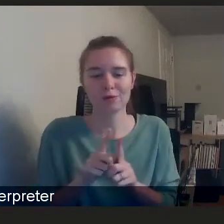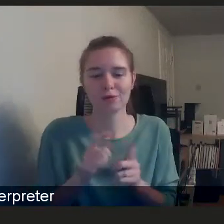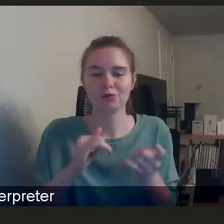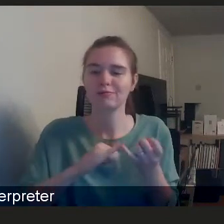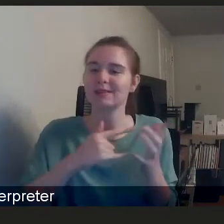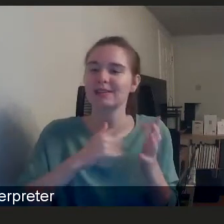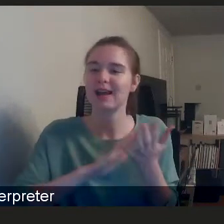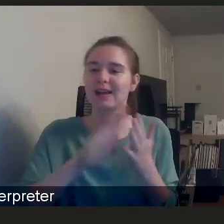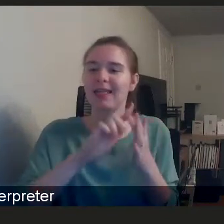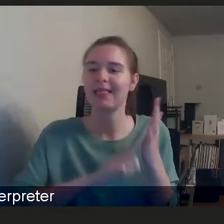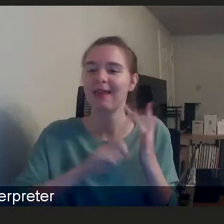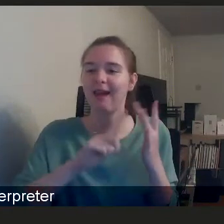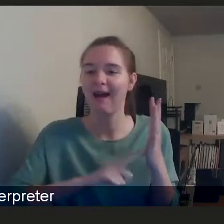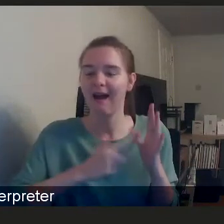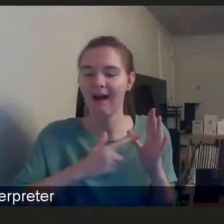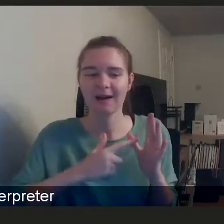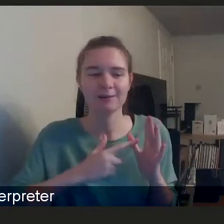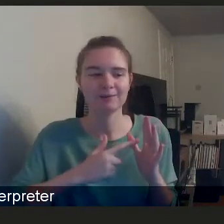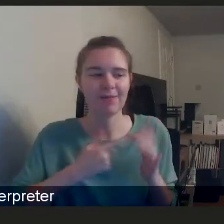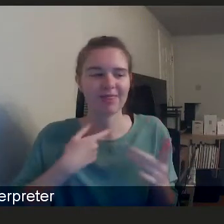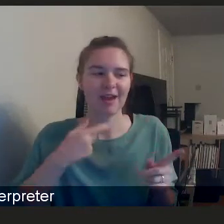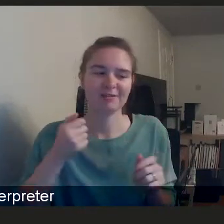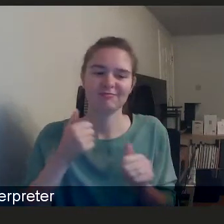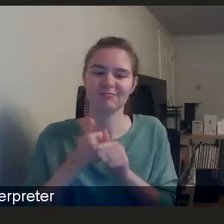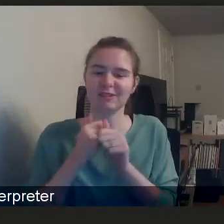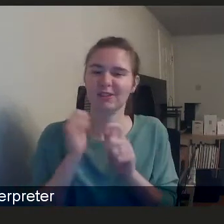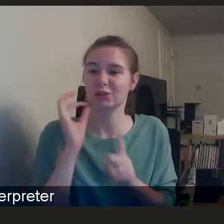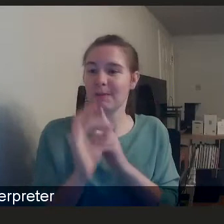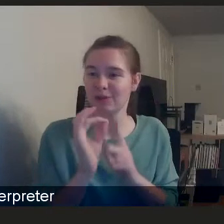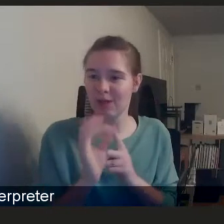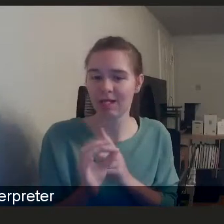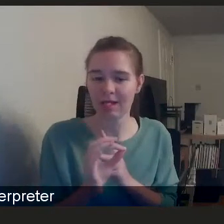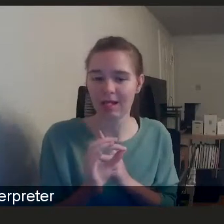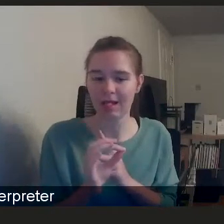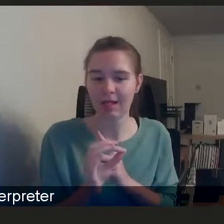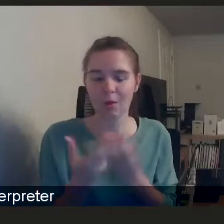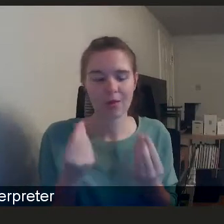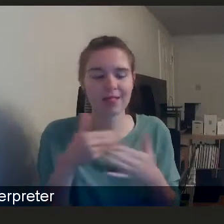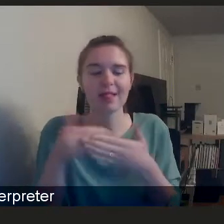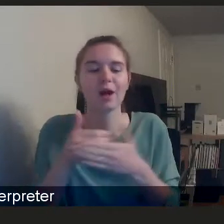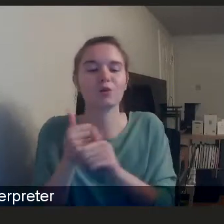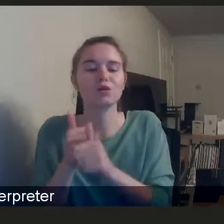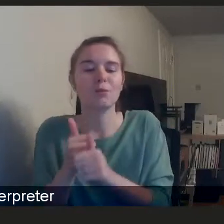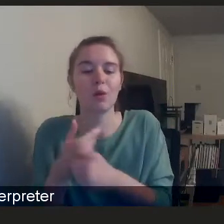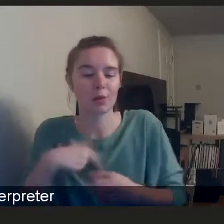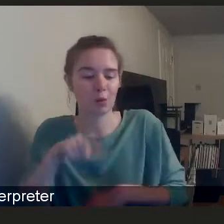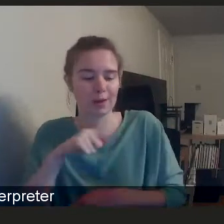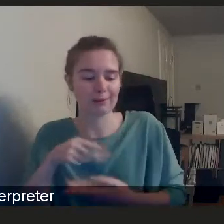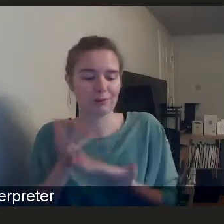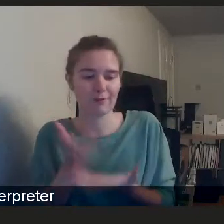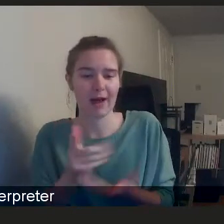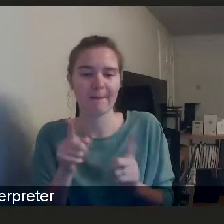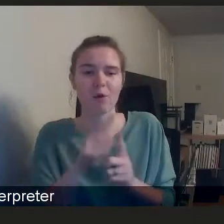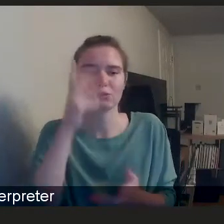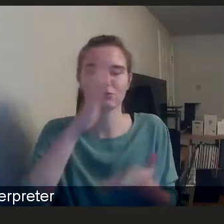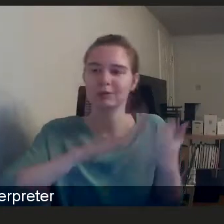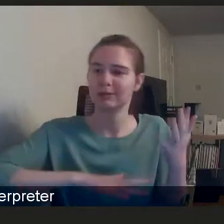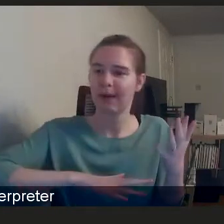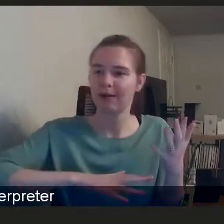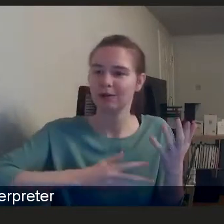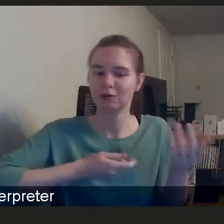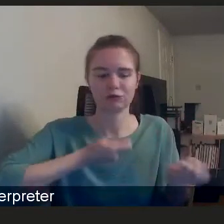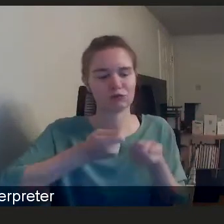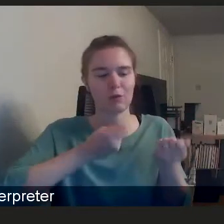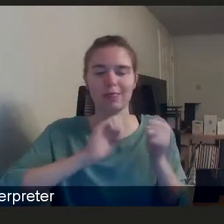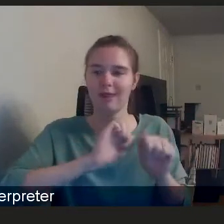is is is is that specialism in terms of some of the language support that we can provide, but also the experience of handling those cases as well.